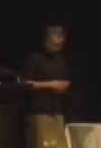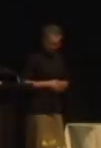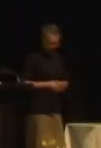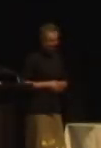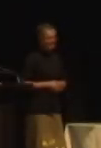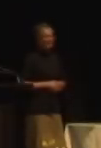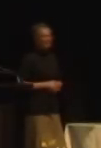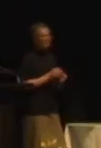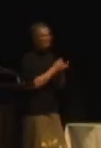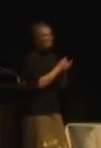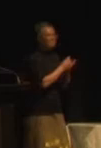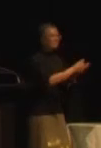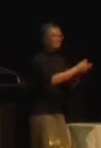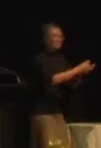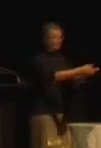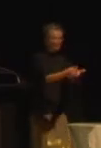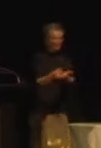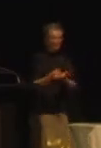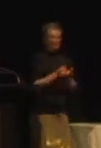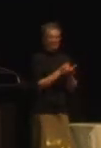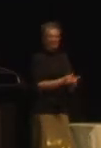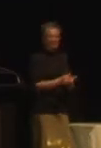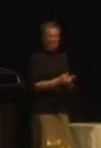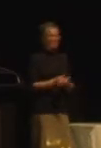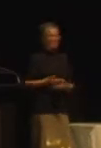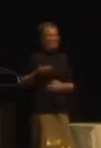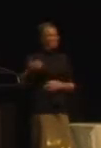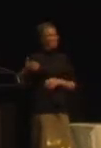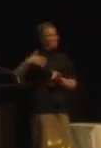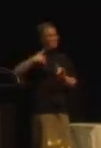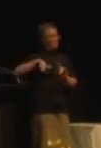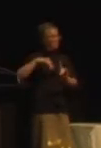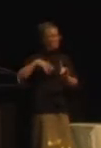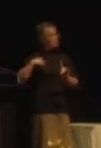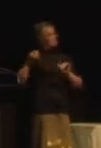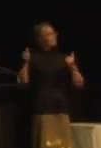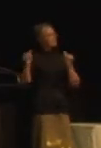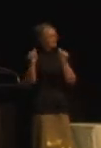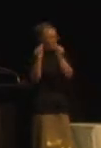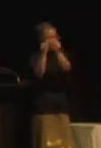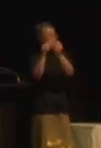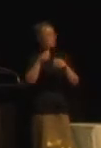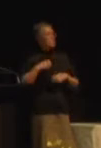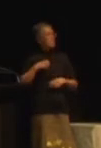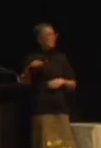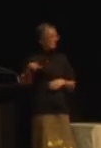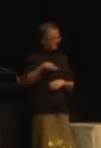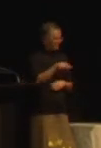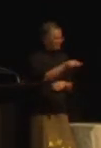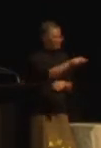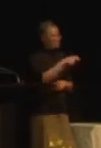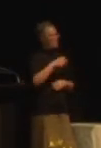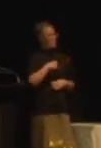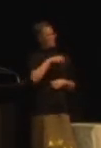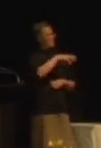Tēnā koutou katoa, ko Te Apati taku maunga, ko Oroa taku awa, ko Bryce